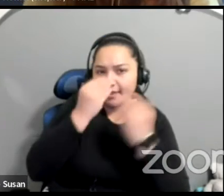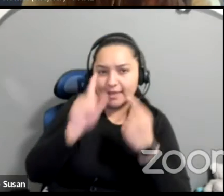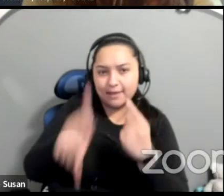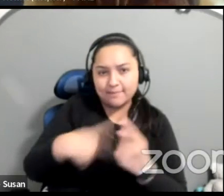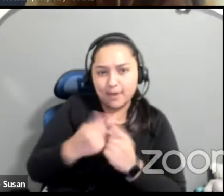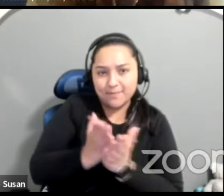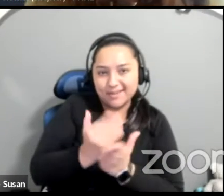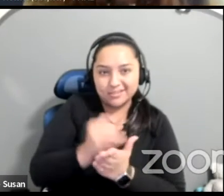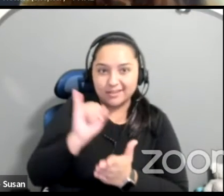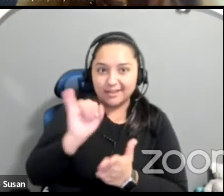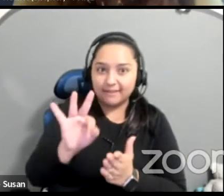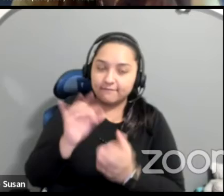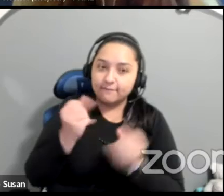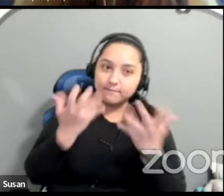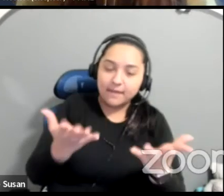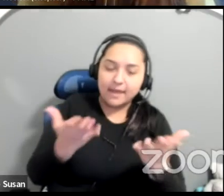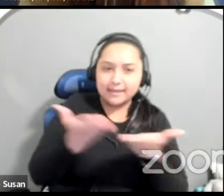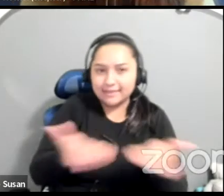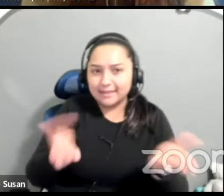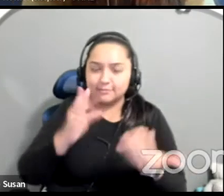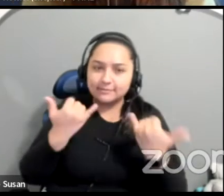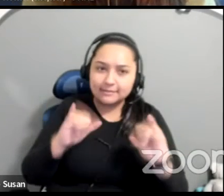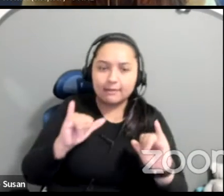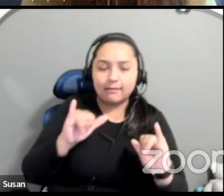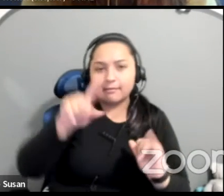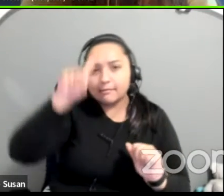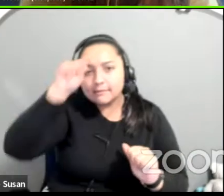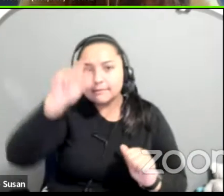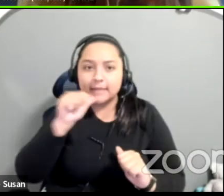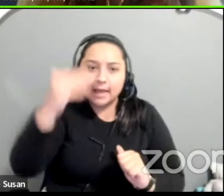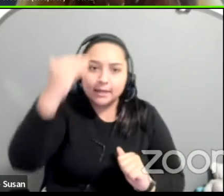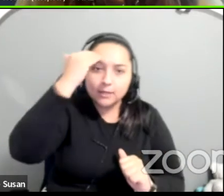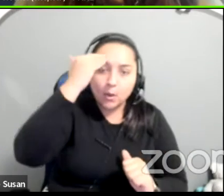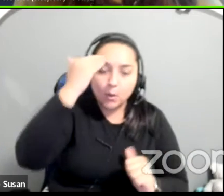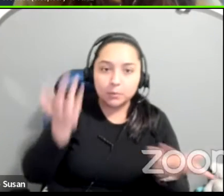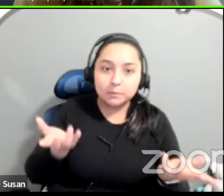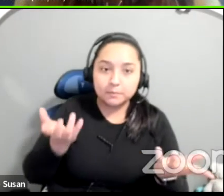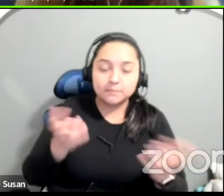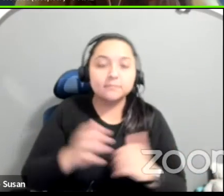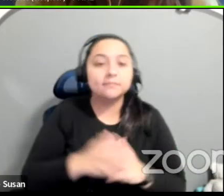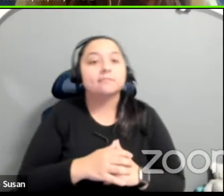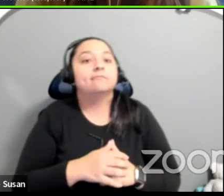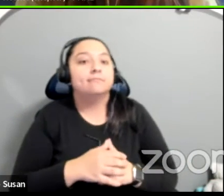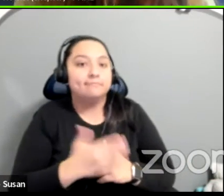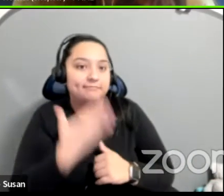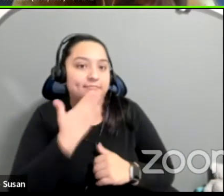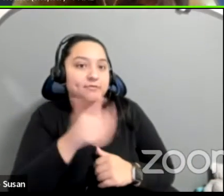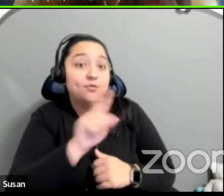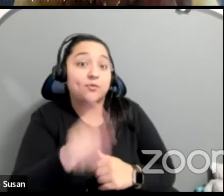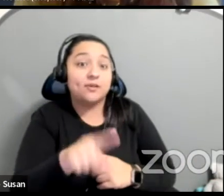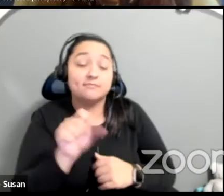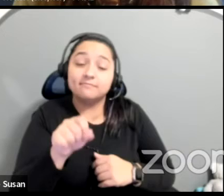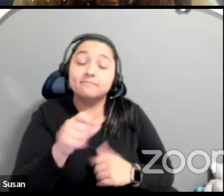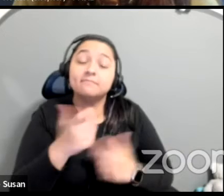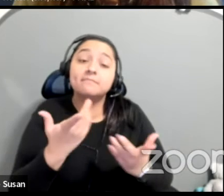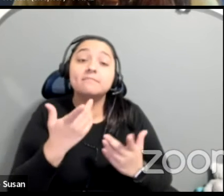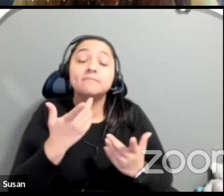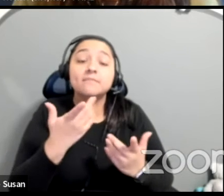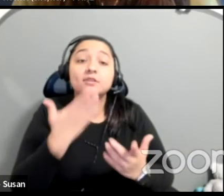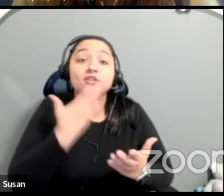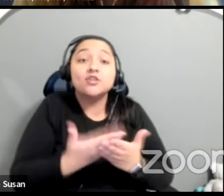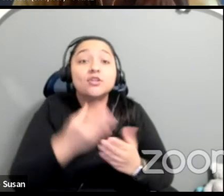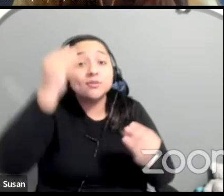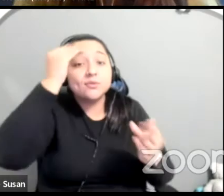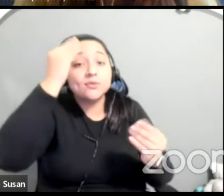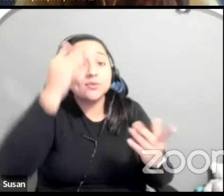really good question actually. And I think a concern that lots of people have, first of all, the good news is that as you know, cause if you're